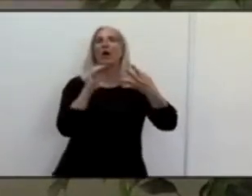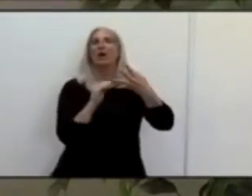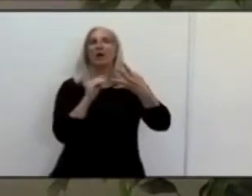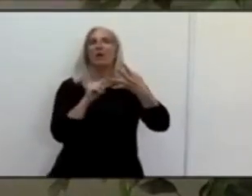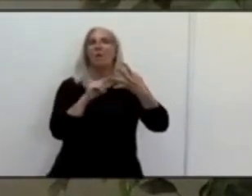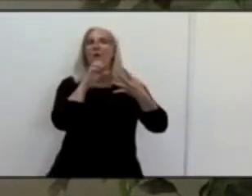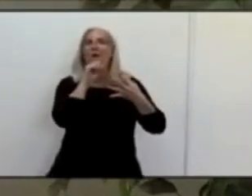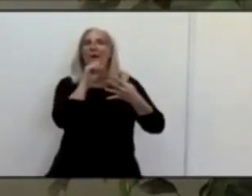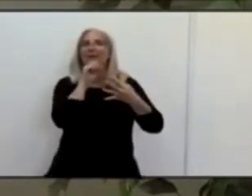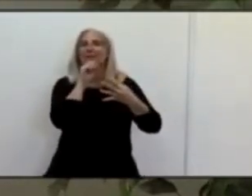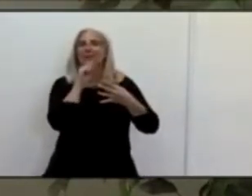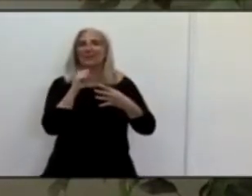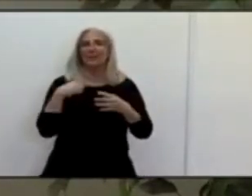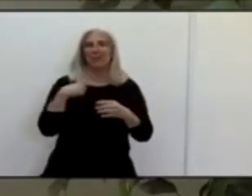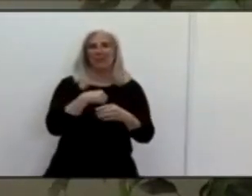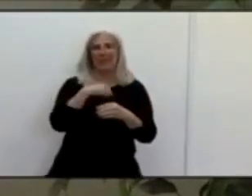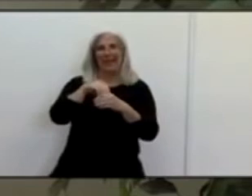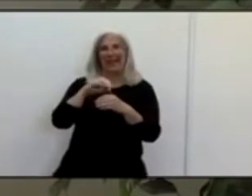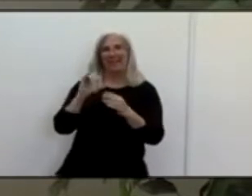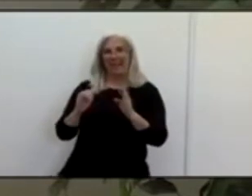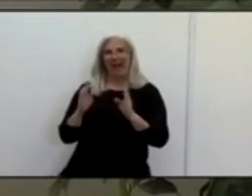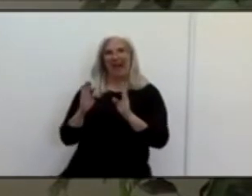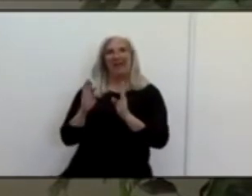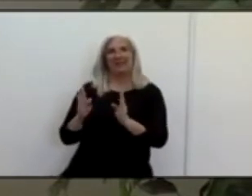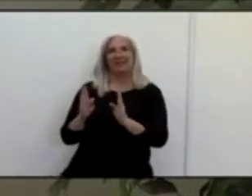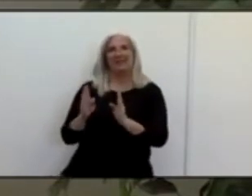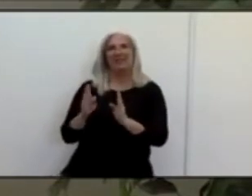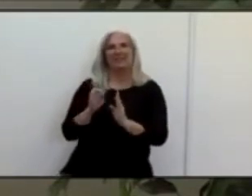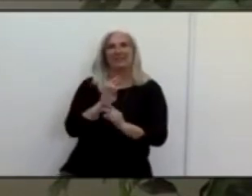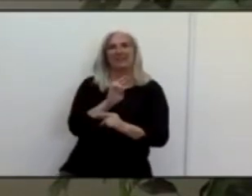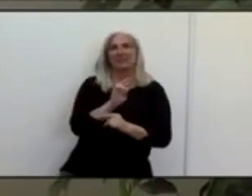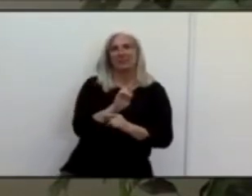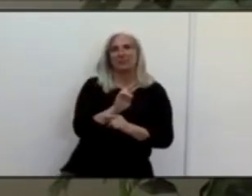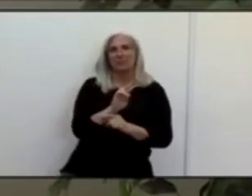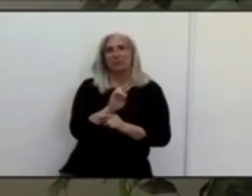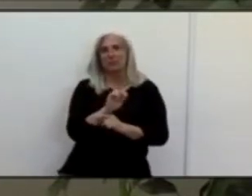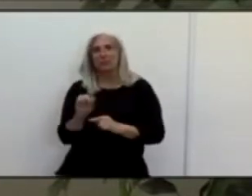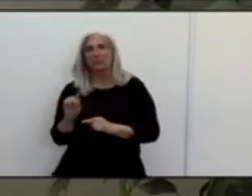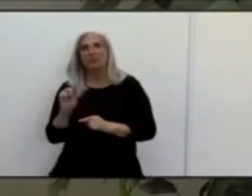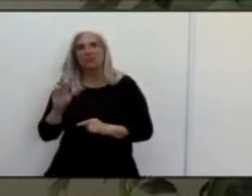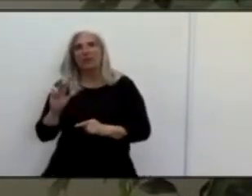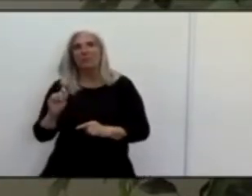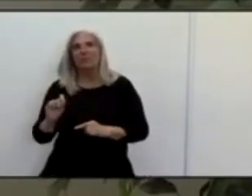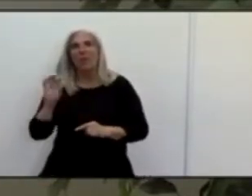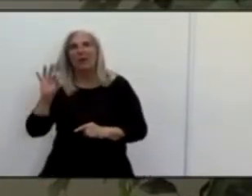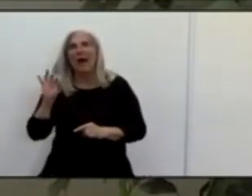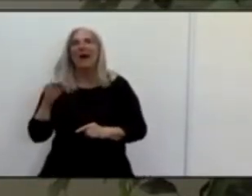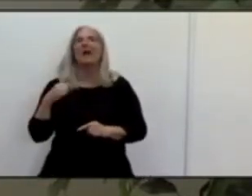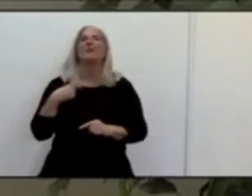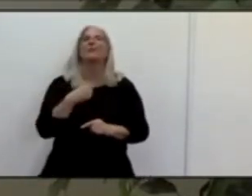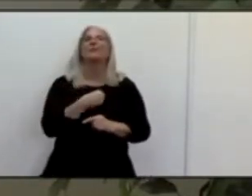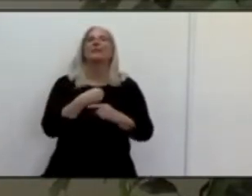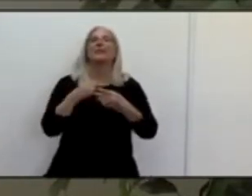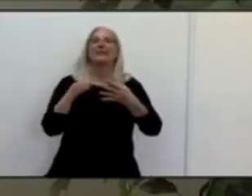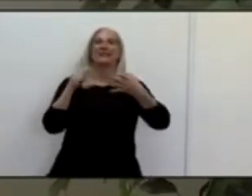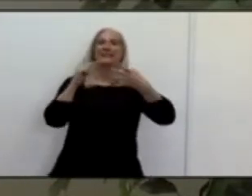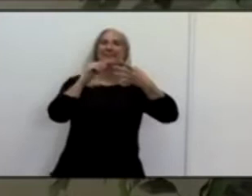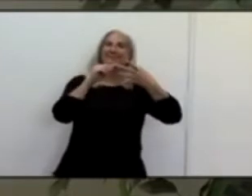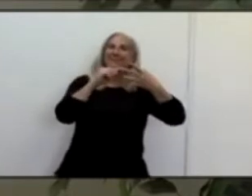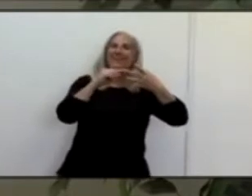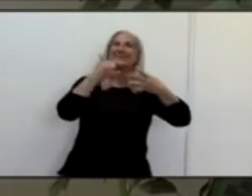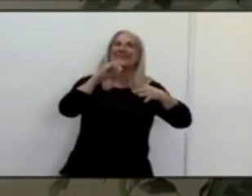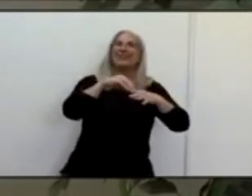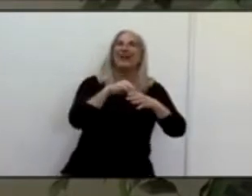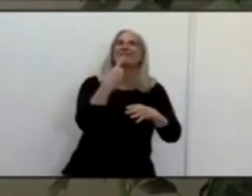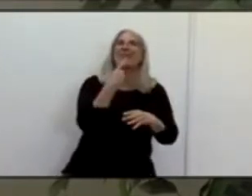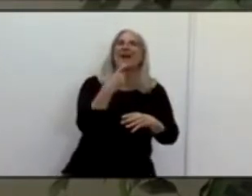But because our case rate is still in the red tier, that's why we're still in the more strict tier. The more testing we do